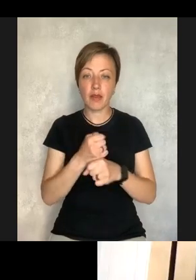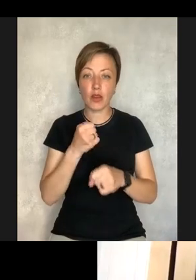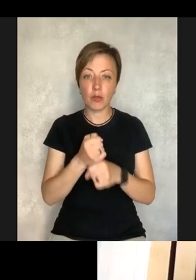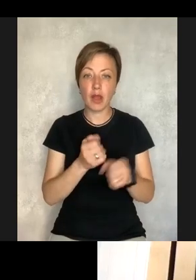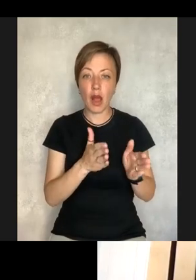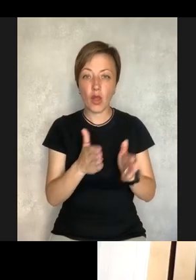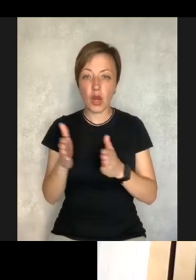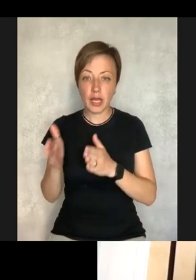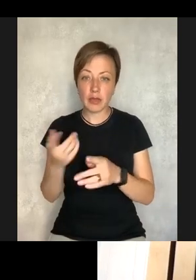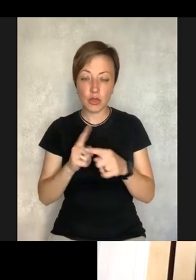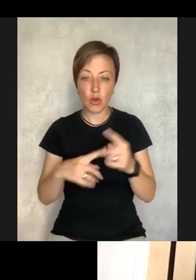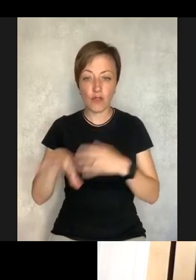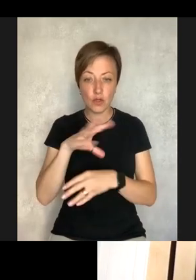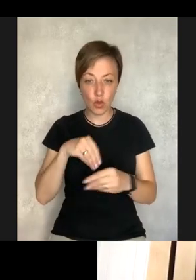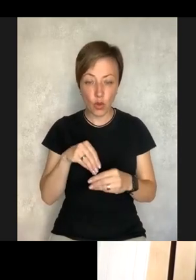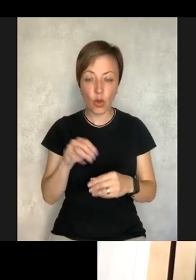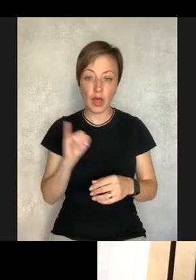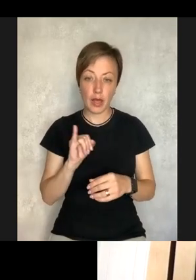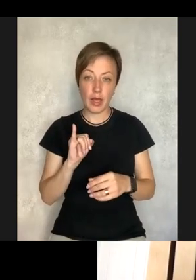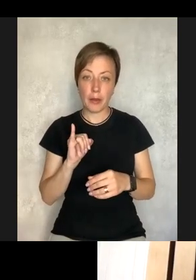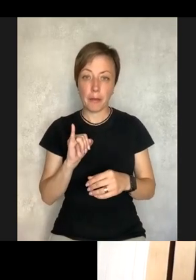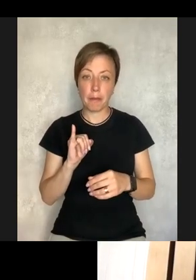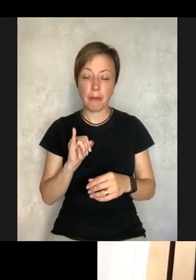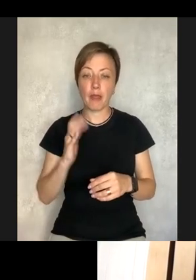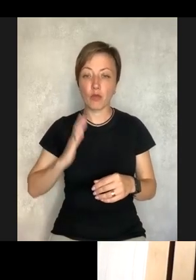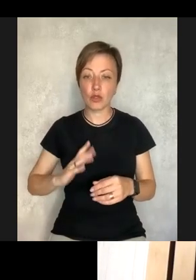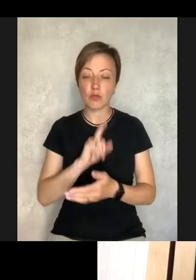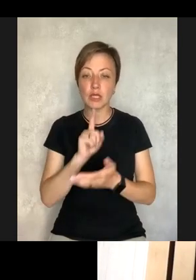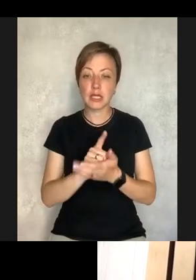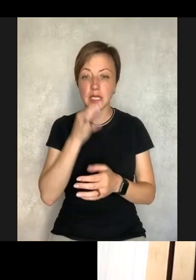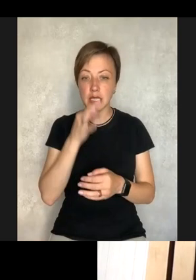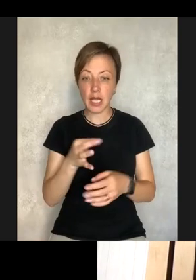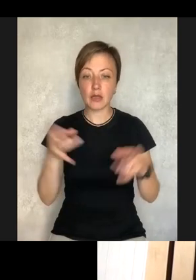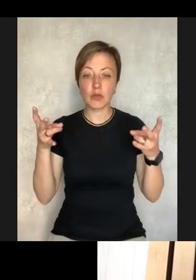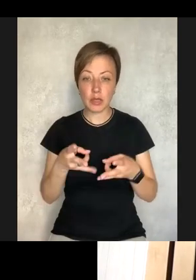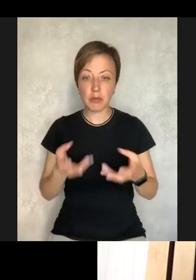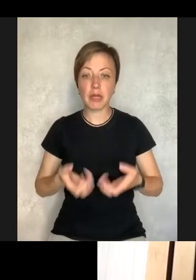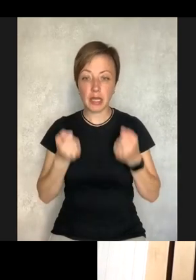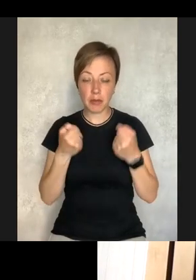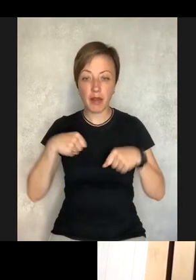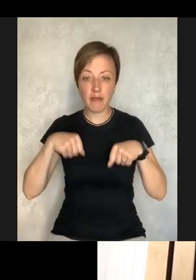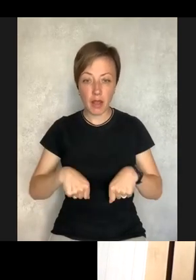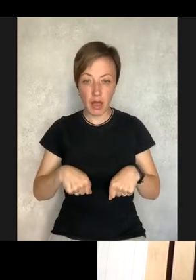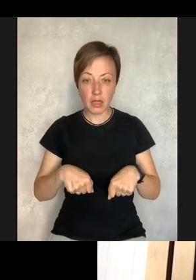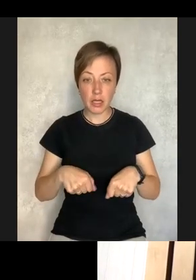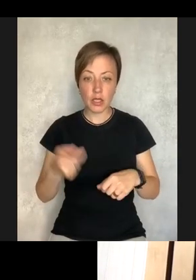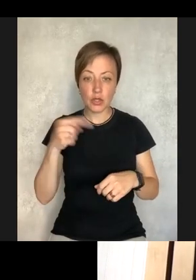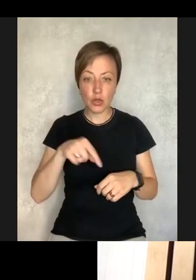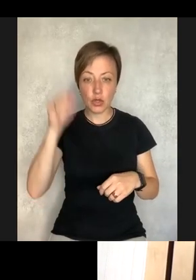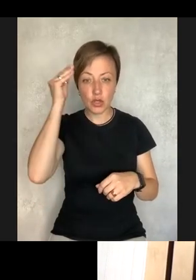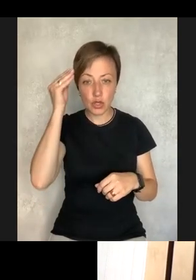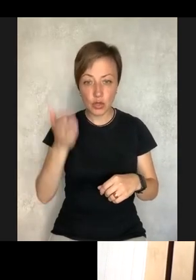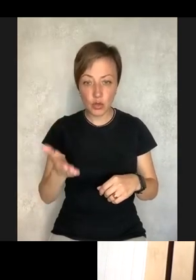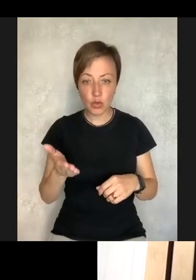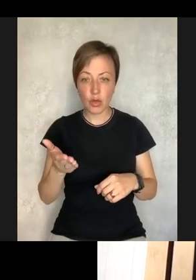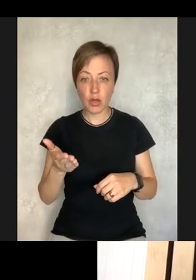etc. So we need to have the algorithm in place for all parents. And we must say that we need the